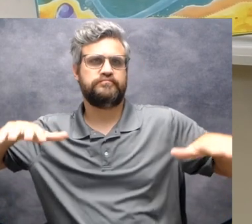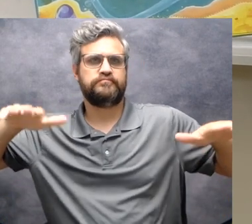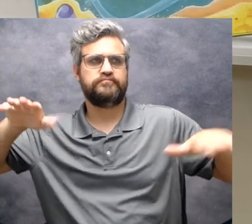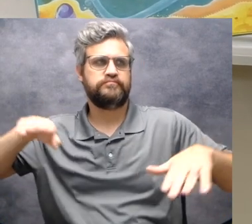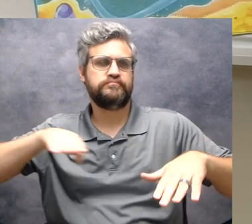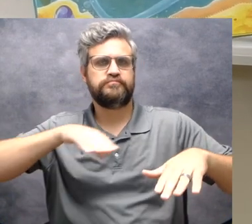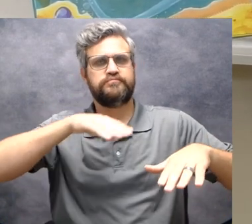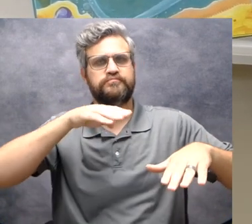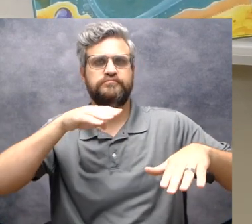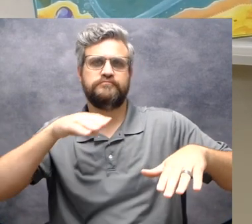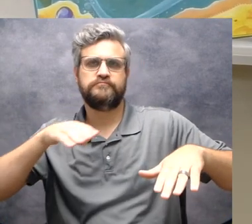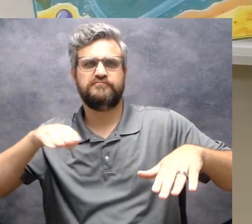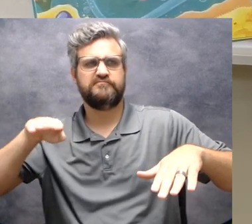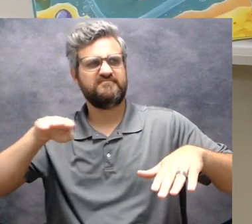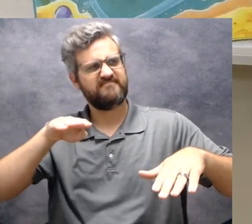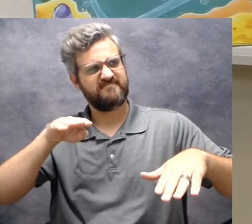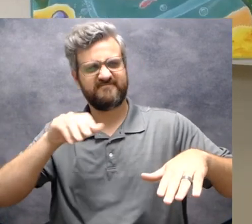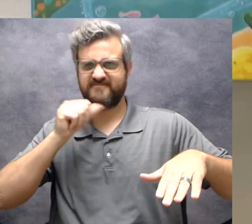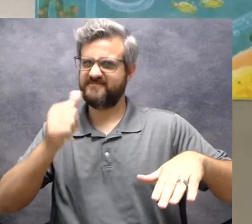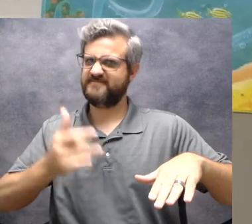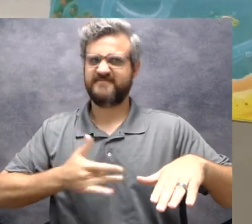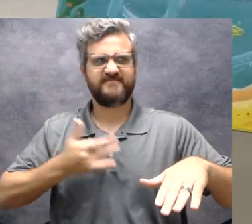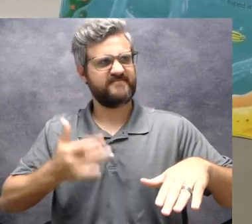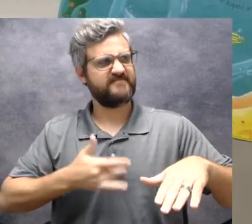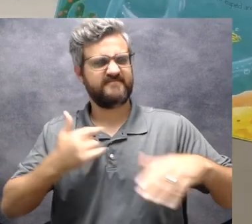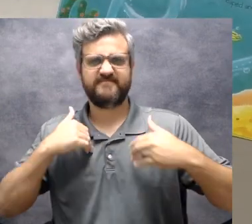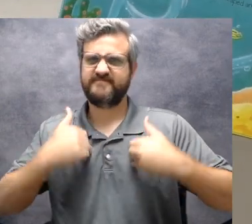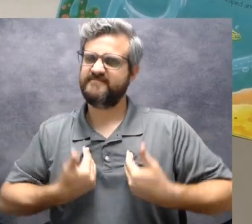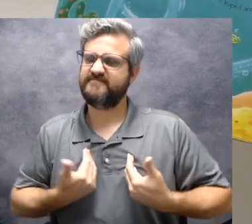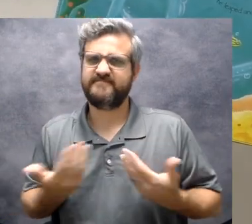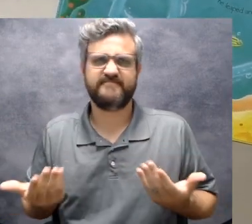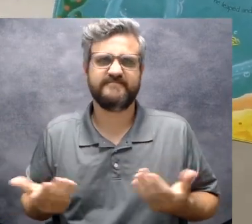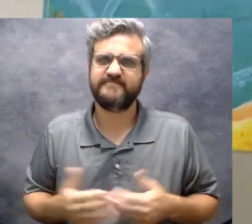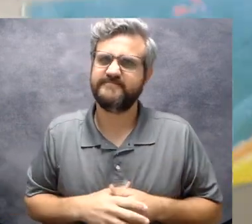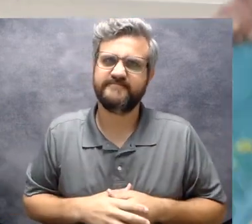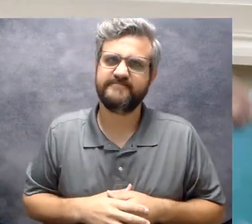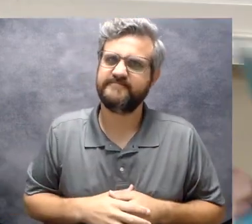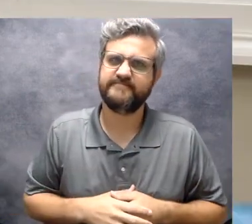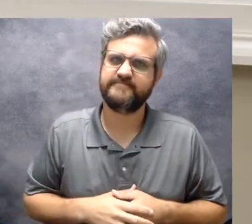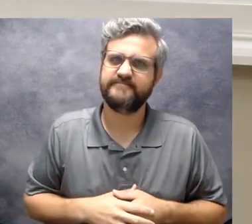his spins but he still didn't feel tired